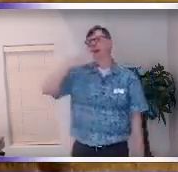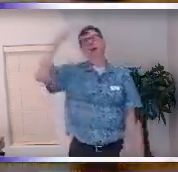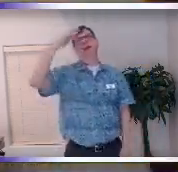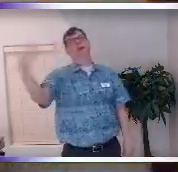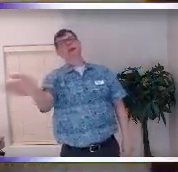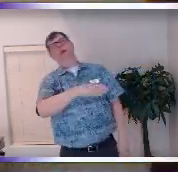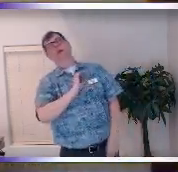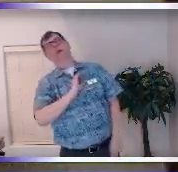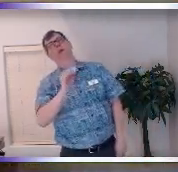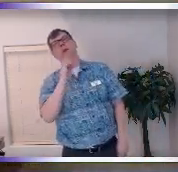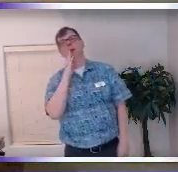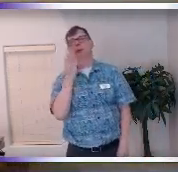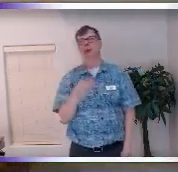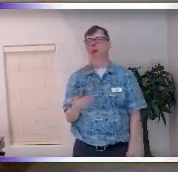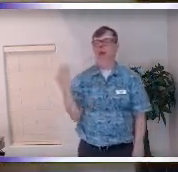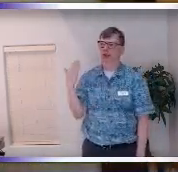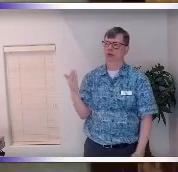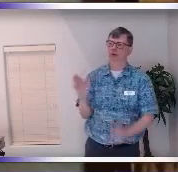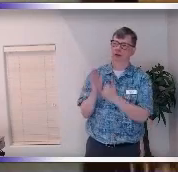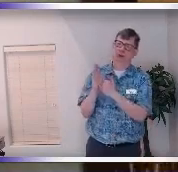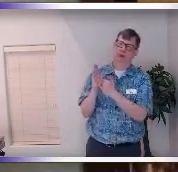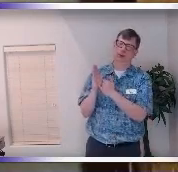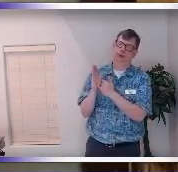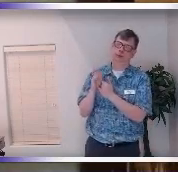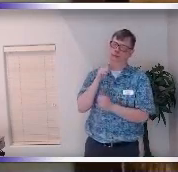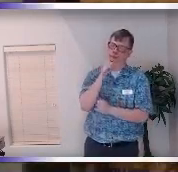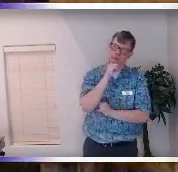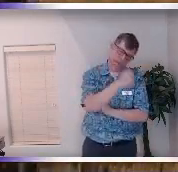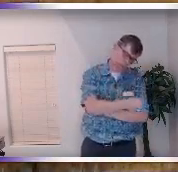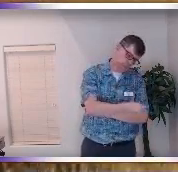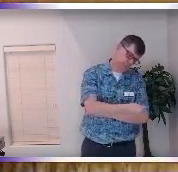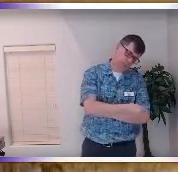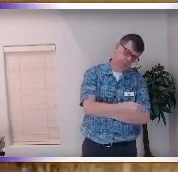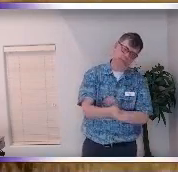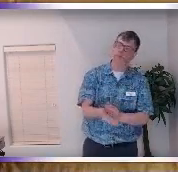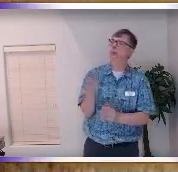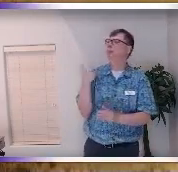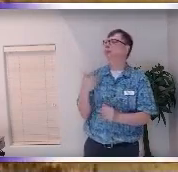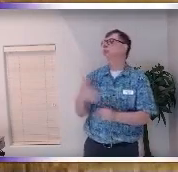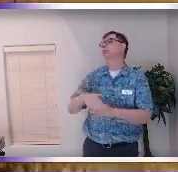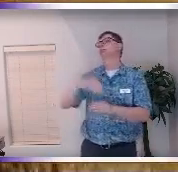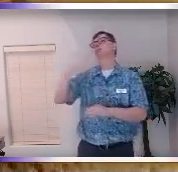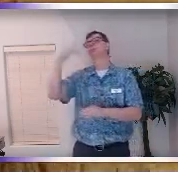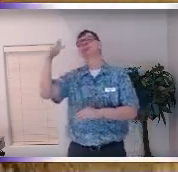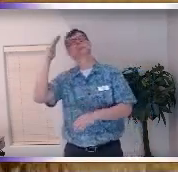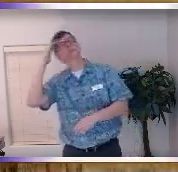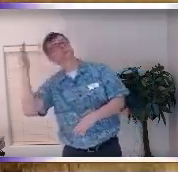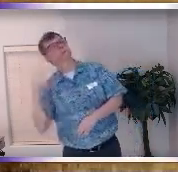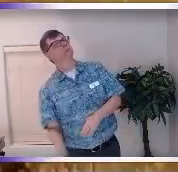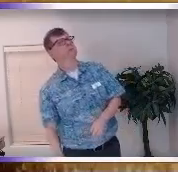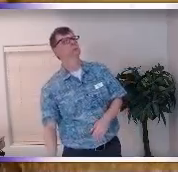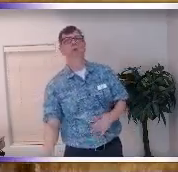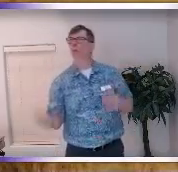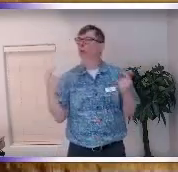we have it right we all do the best we can we have it and um and she was like oh they're you know this is more than I thought was going to happen and I'm